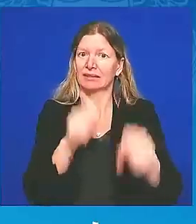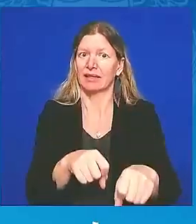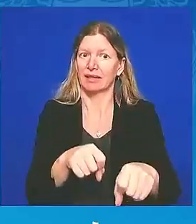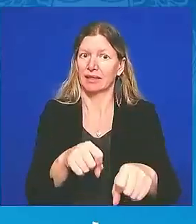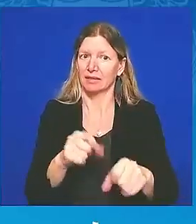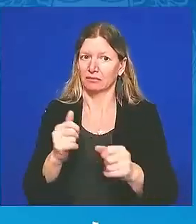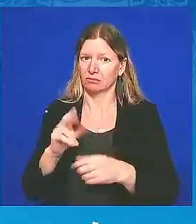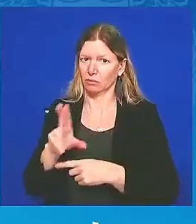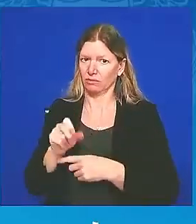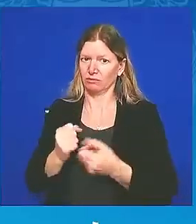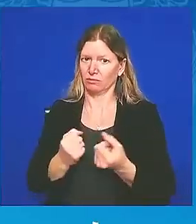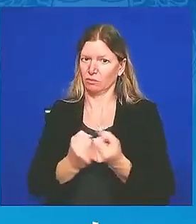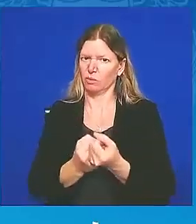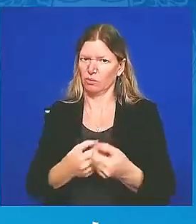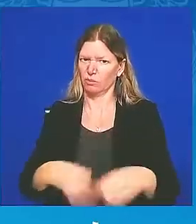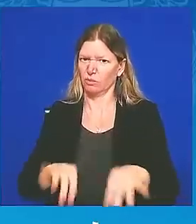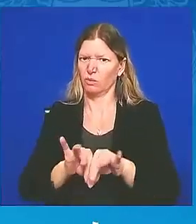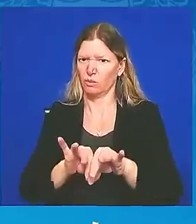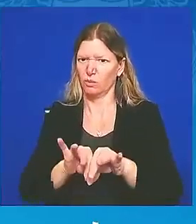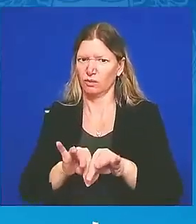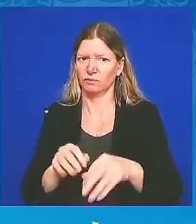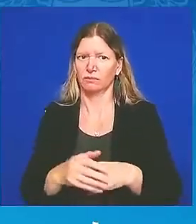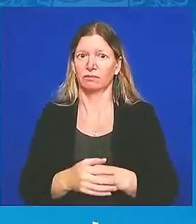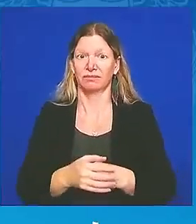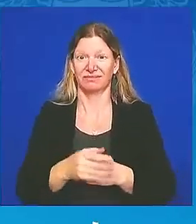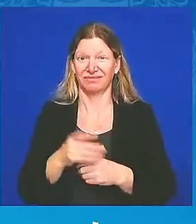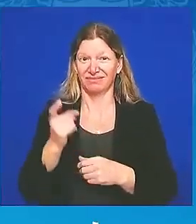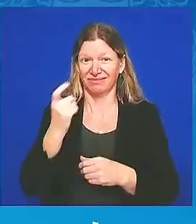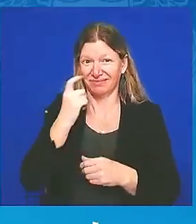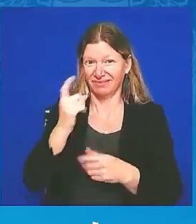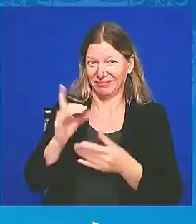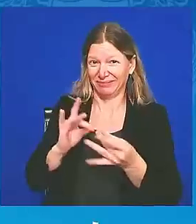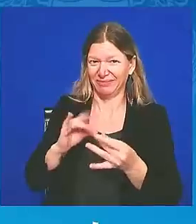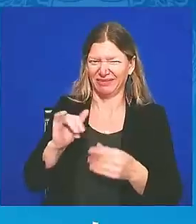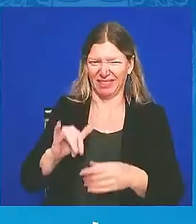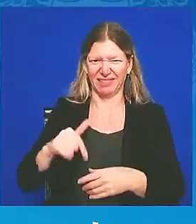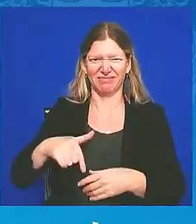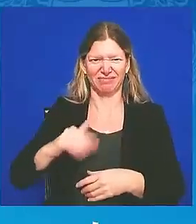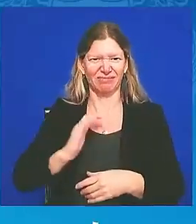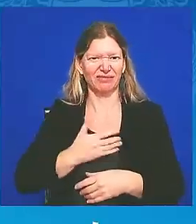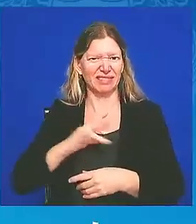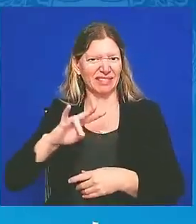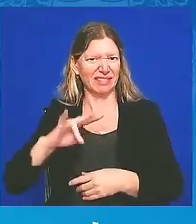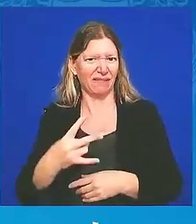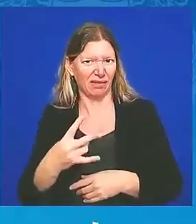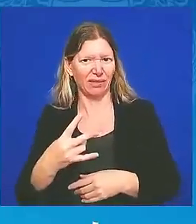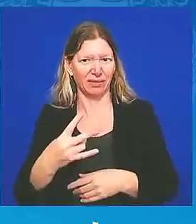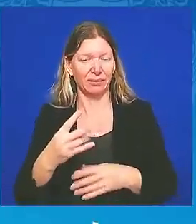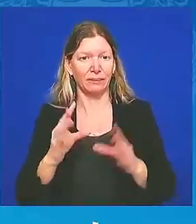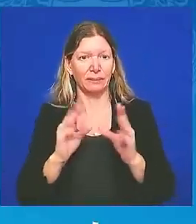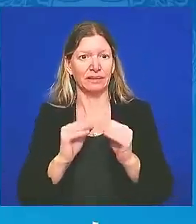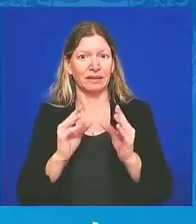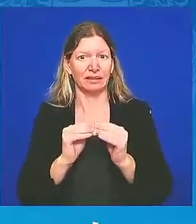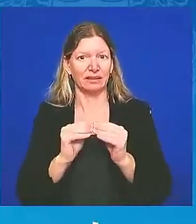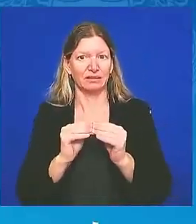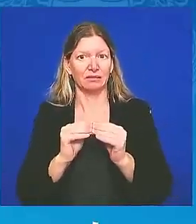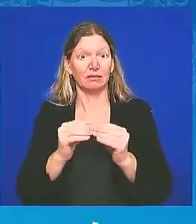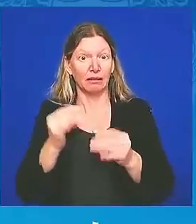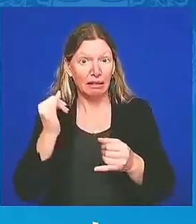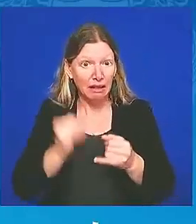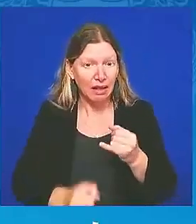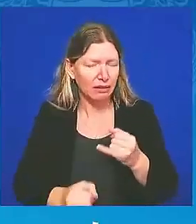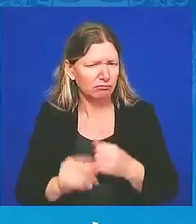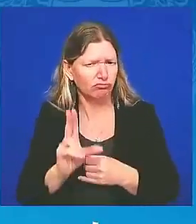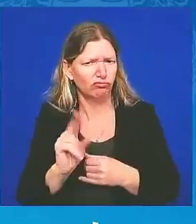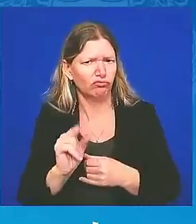seventh meeting? Yes, and not last. And the sword meeting, as far as I remember, the sword